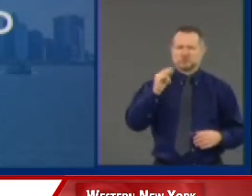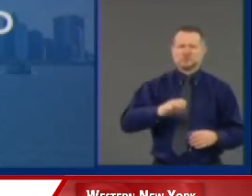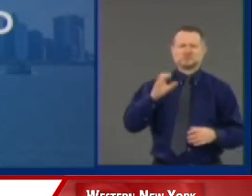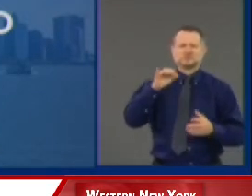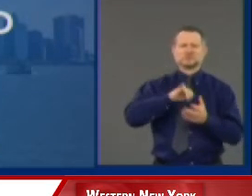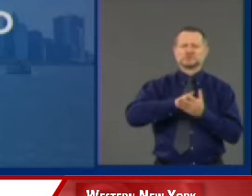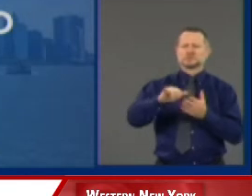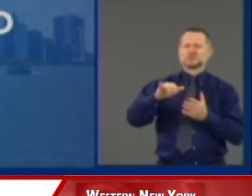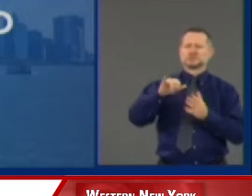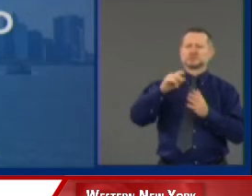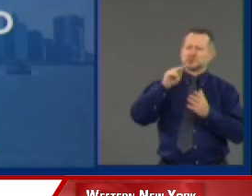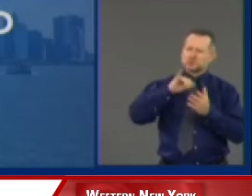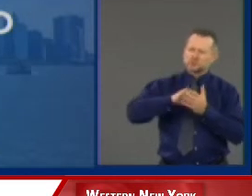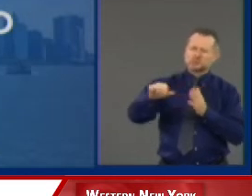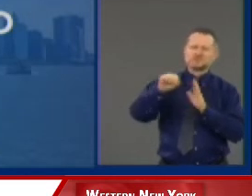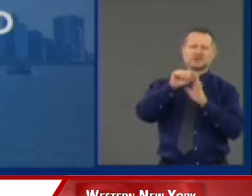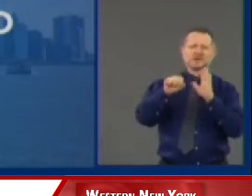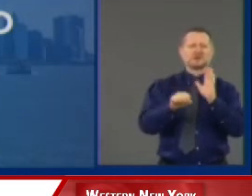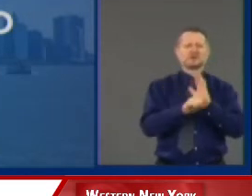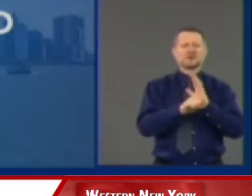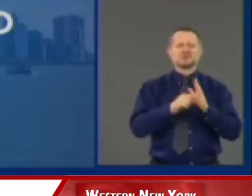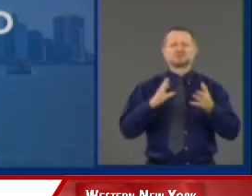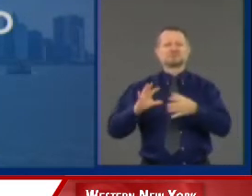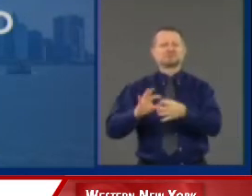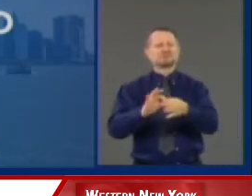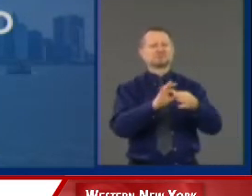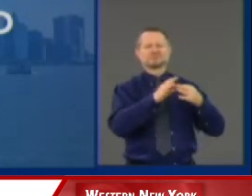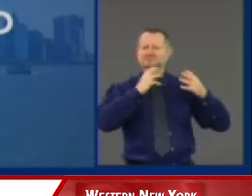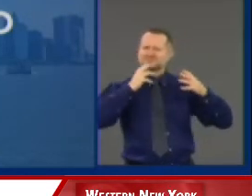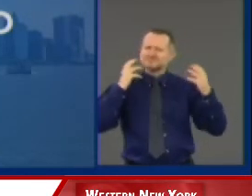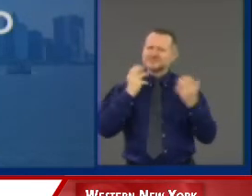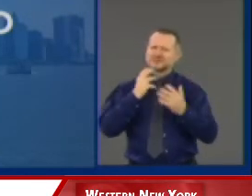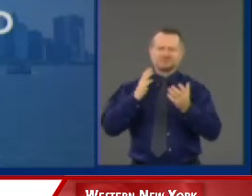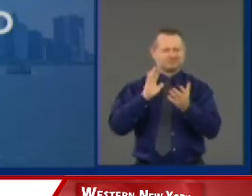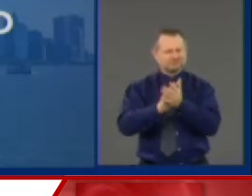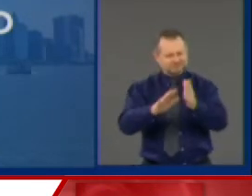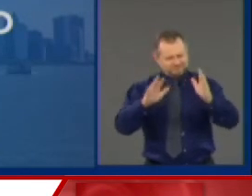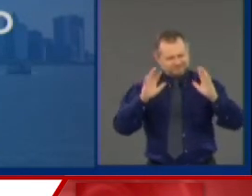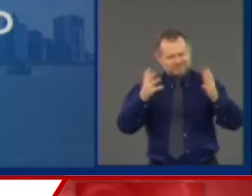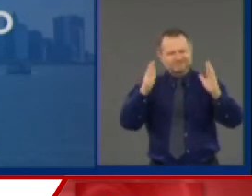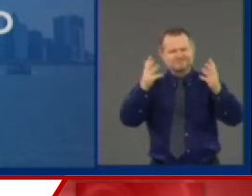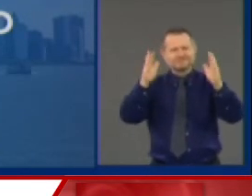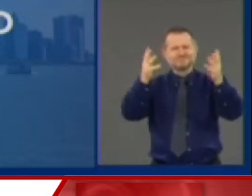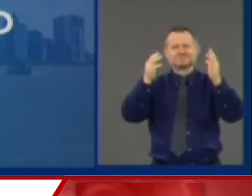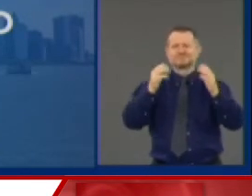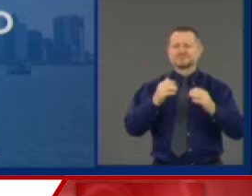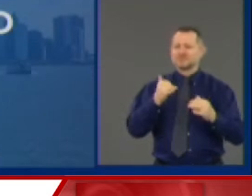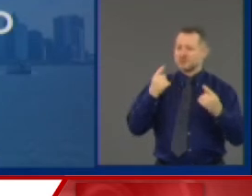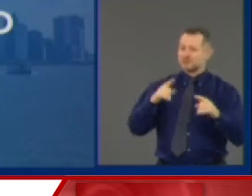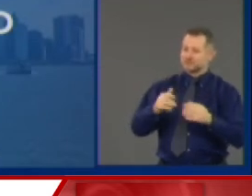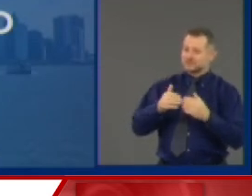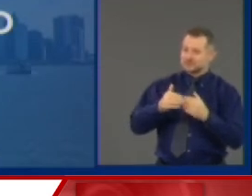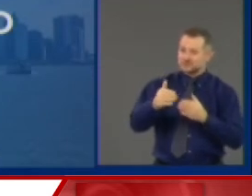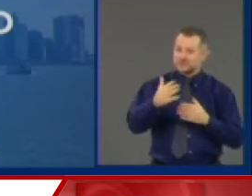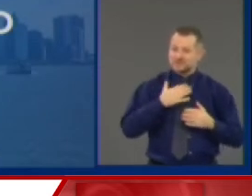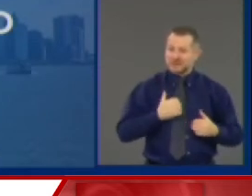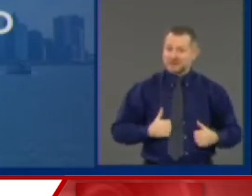together in the way we have. I don't think it ever will again in my lifetime.